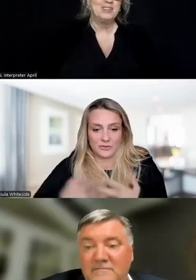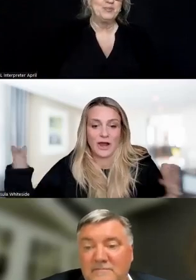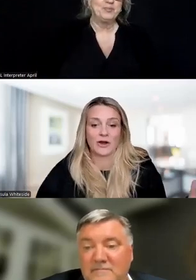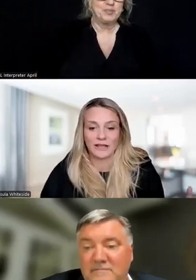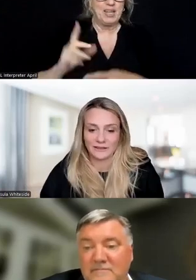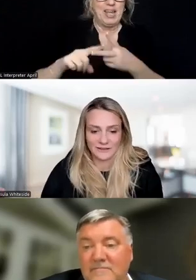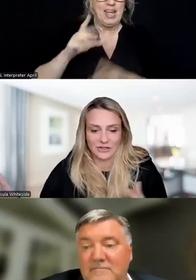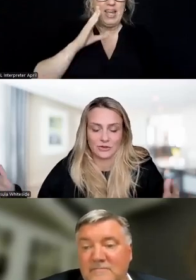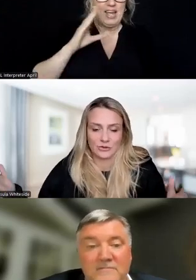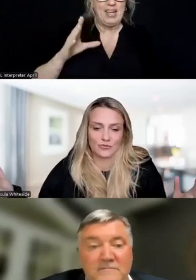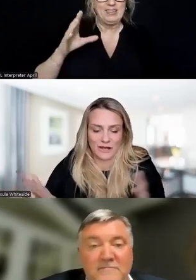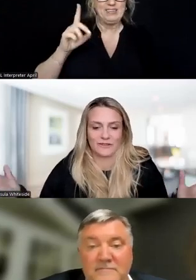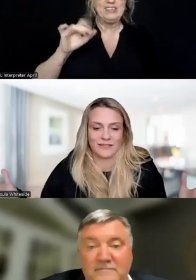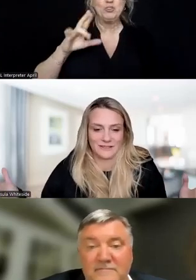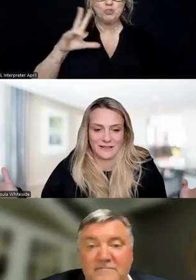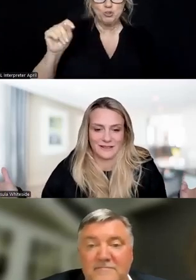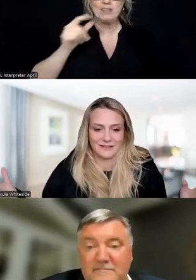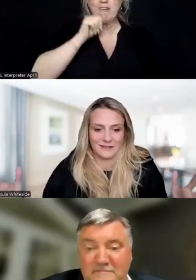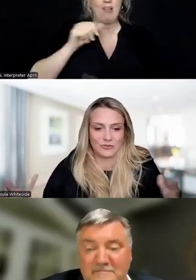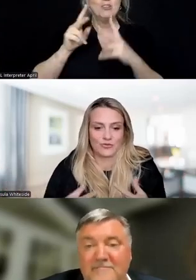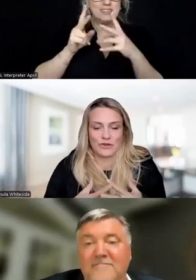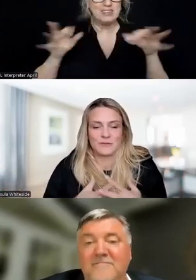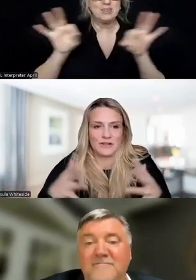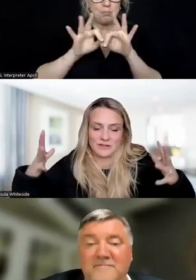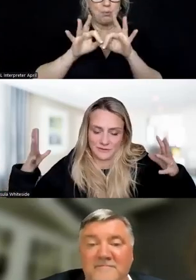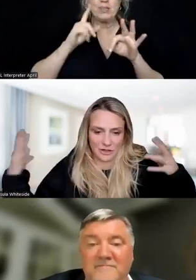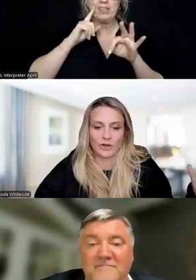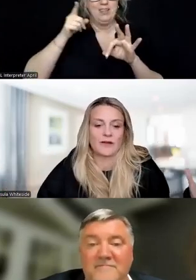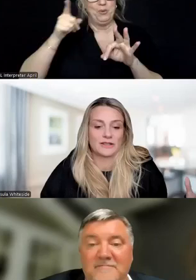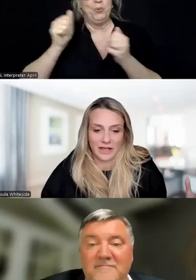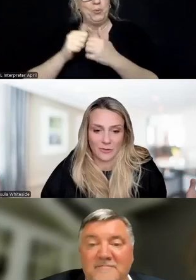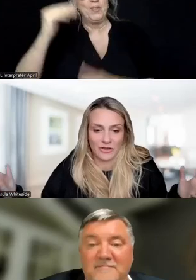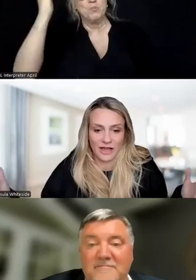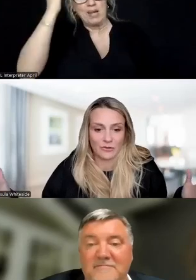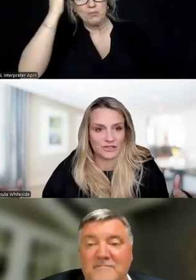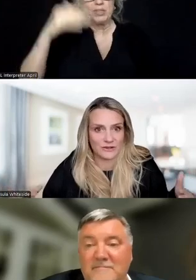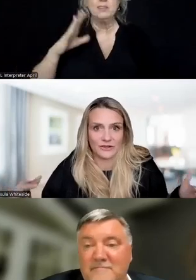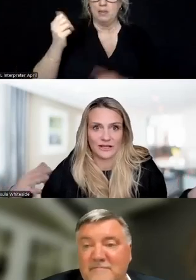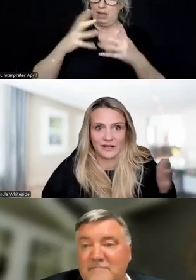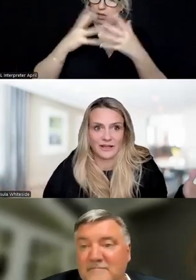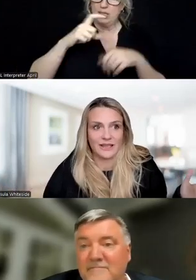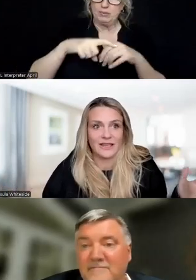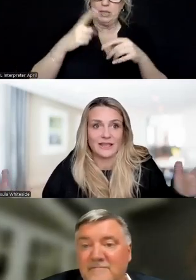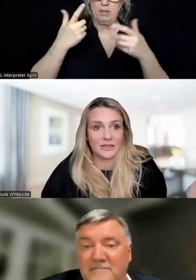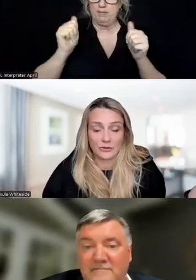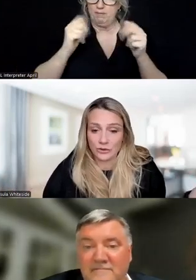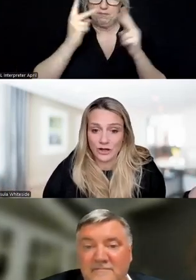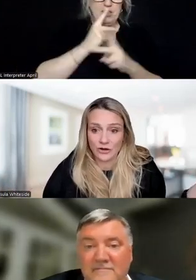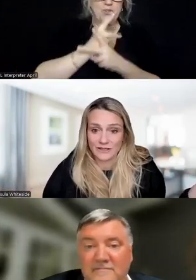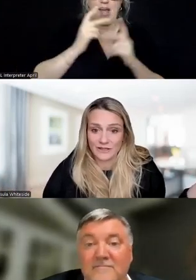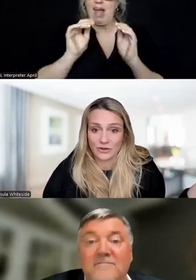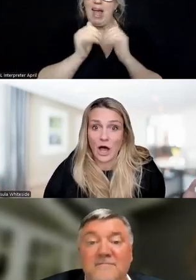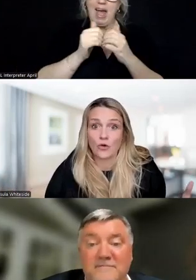tolerance is parallel to mindfulness in the sense that we spend an equal amount of time on that, which is figuring out how to get